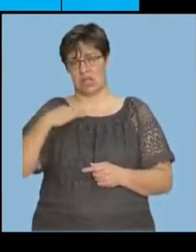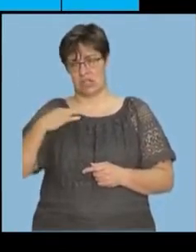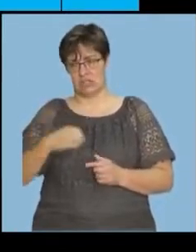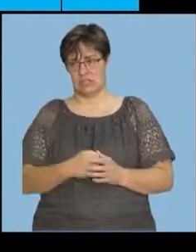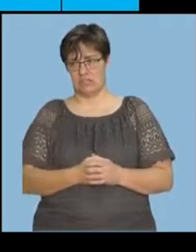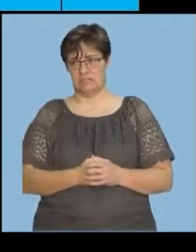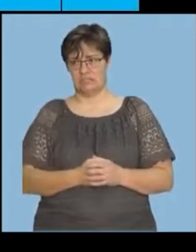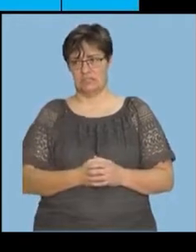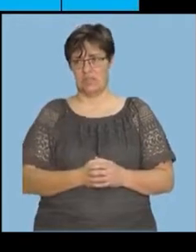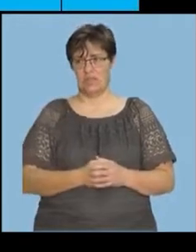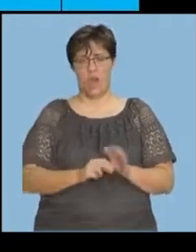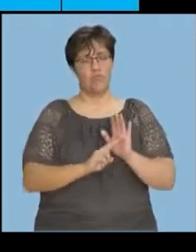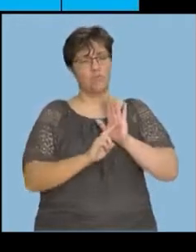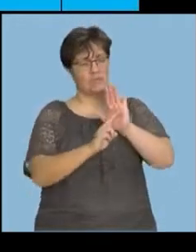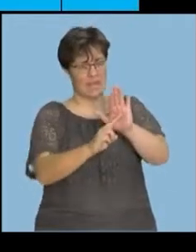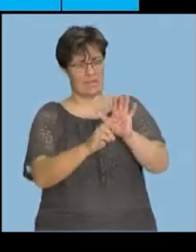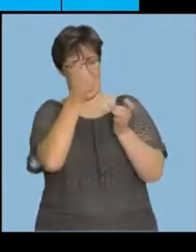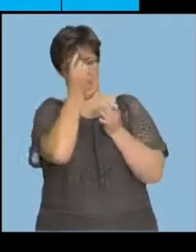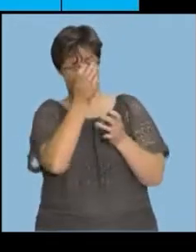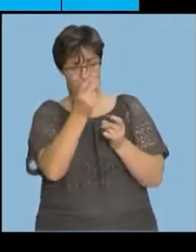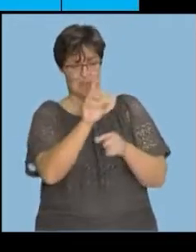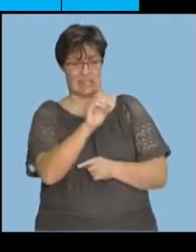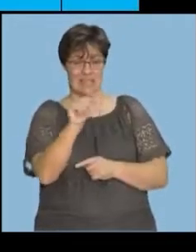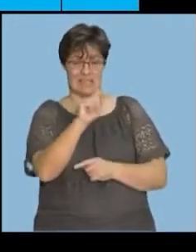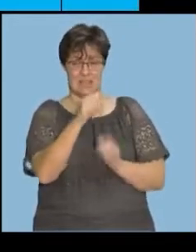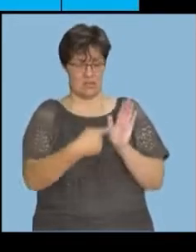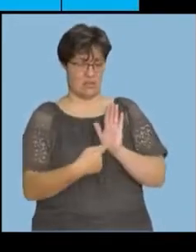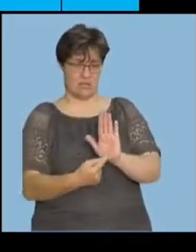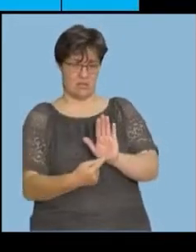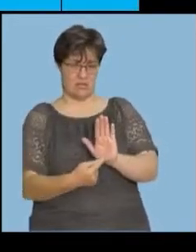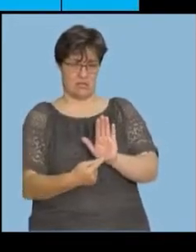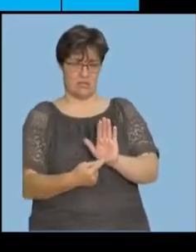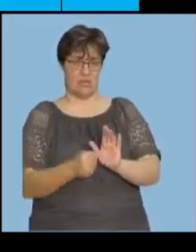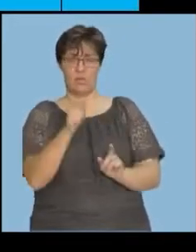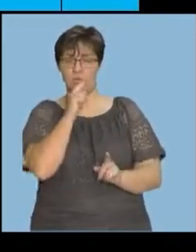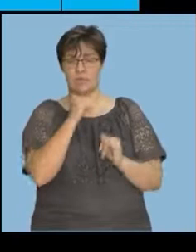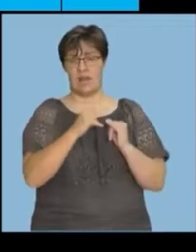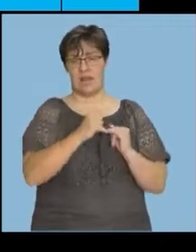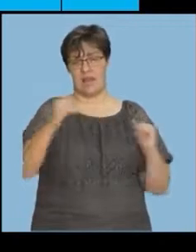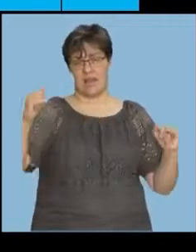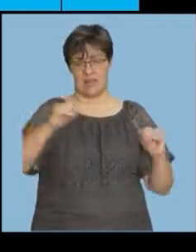So, we can represent this data using a line graph.